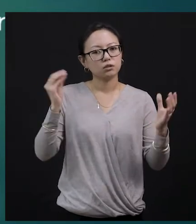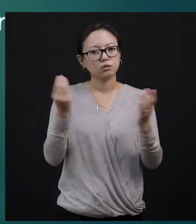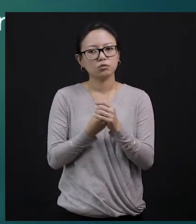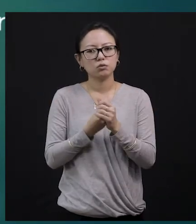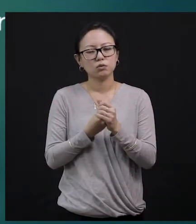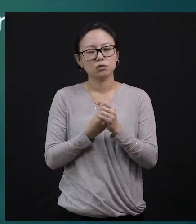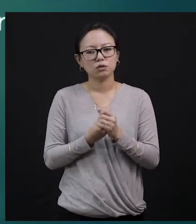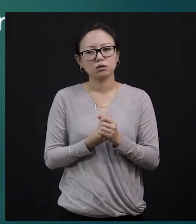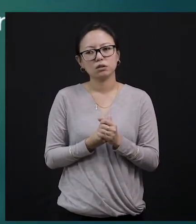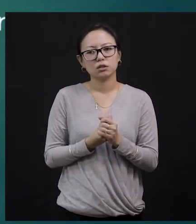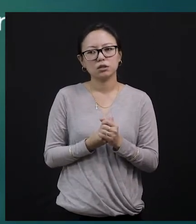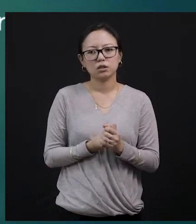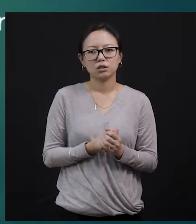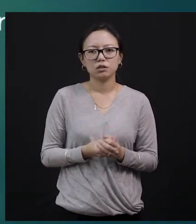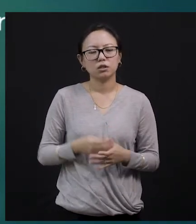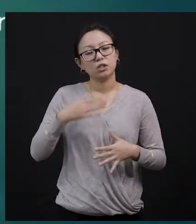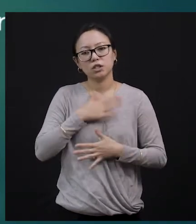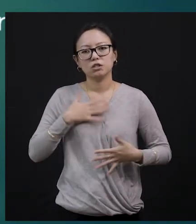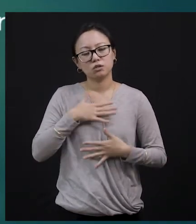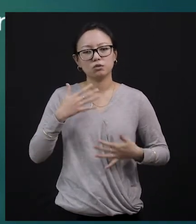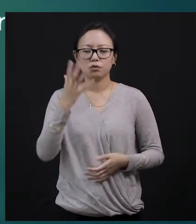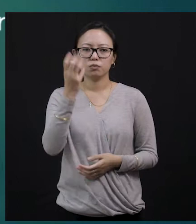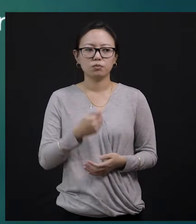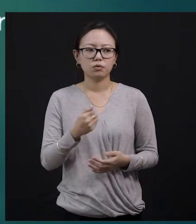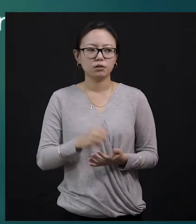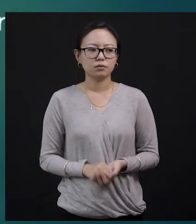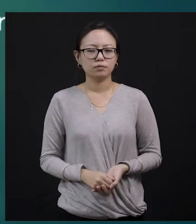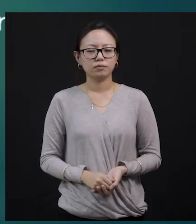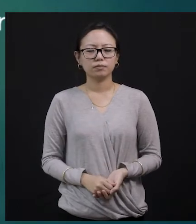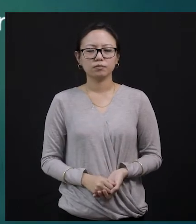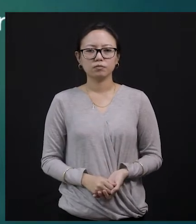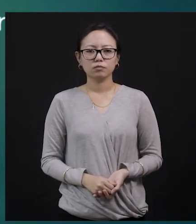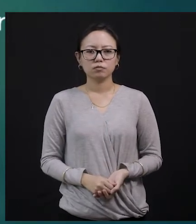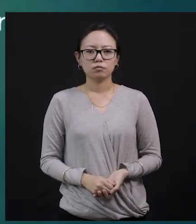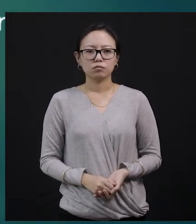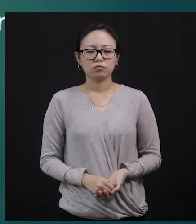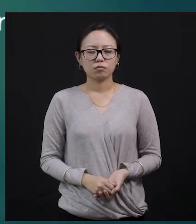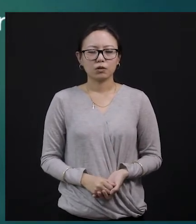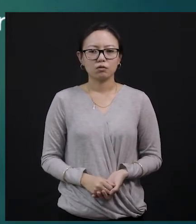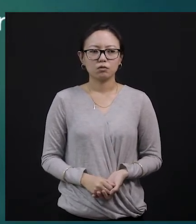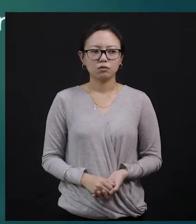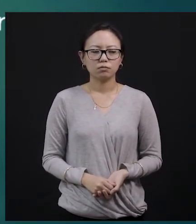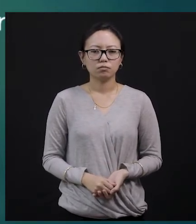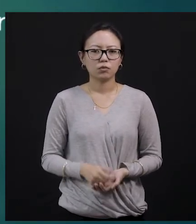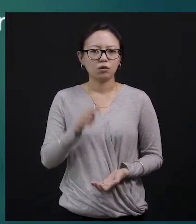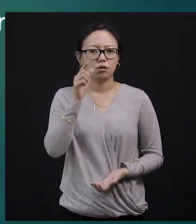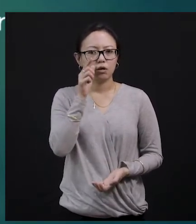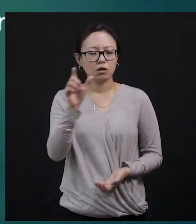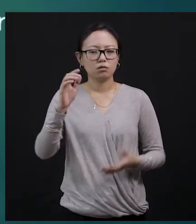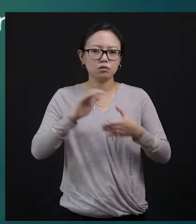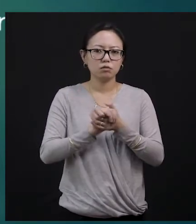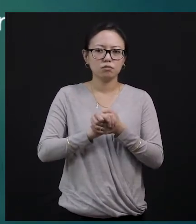talk together or maybe have a cup of tea and talk together. And so that's what exactly uncle wants to do. His friends called him.